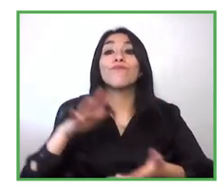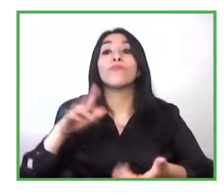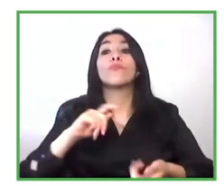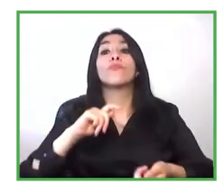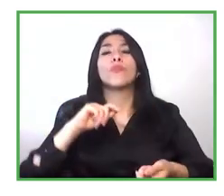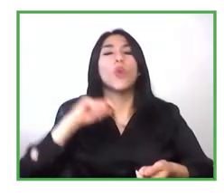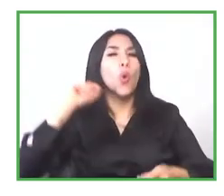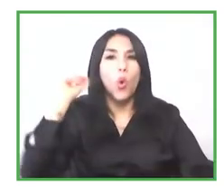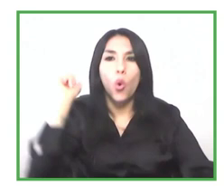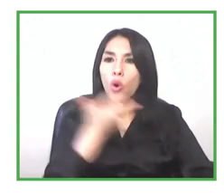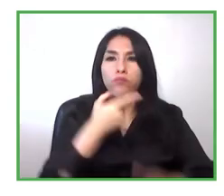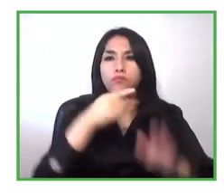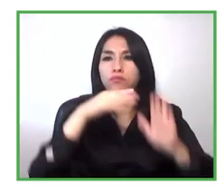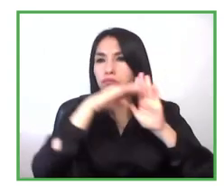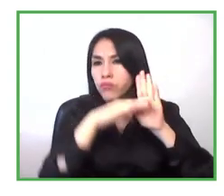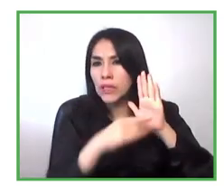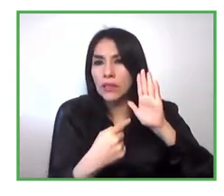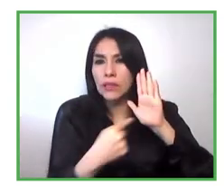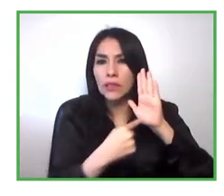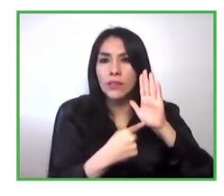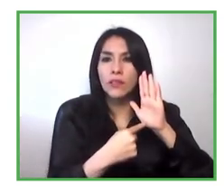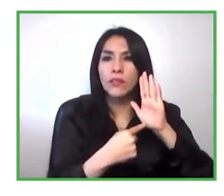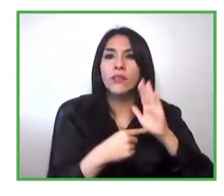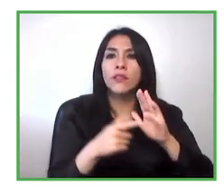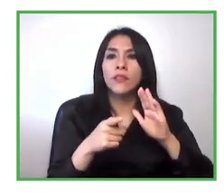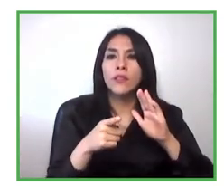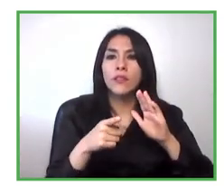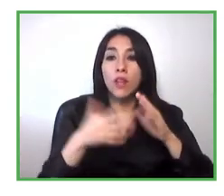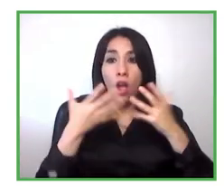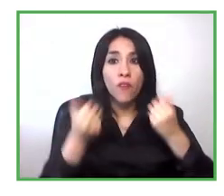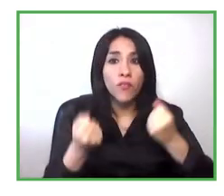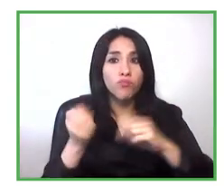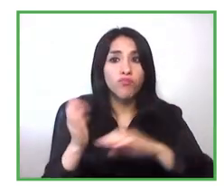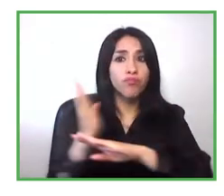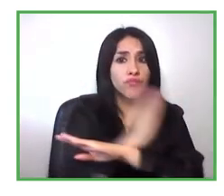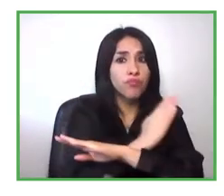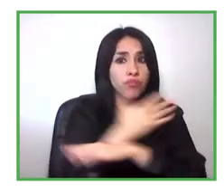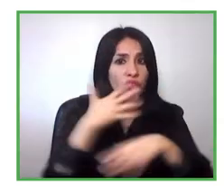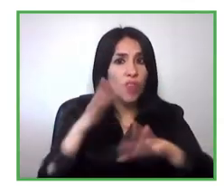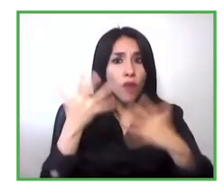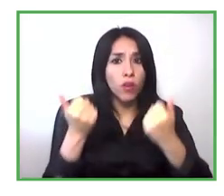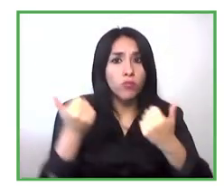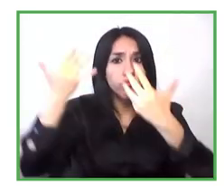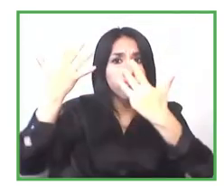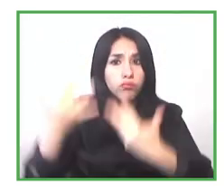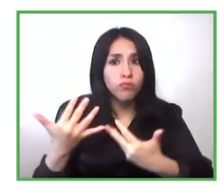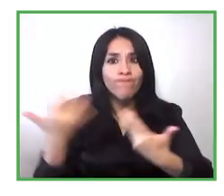what are the potential beneficiaries of the specific projects and that is the main